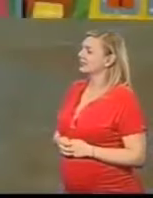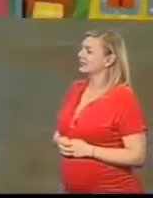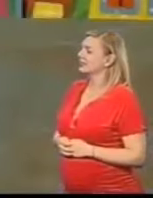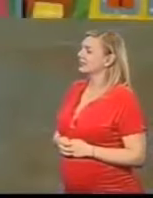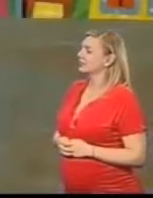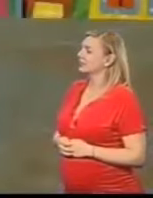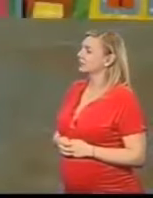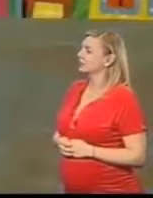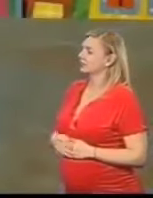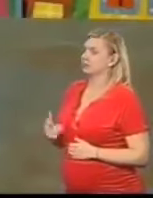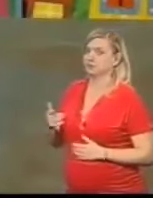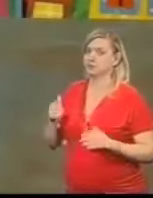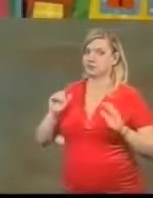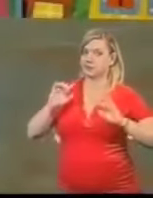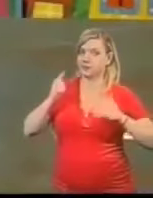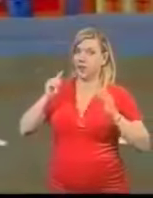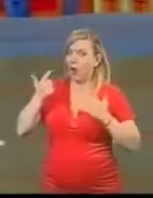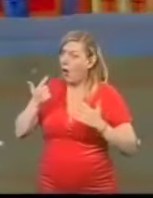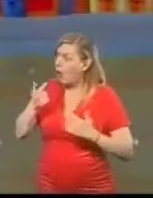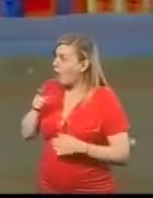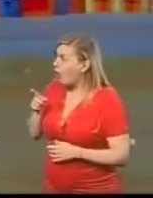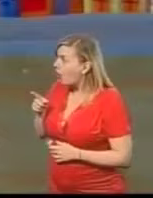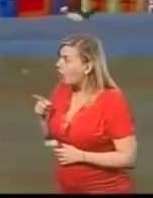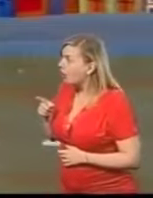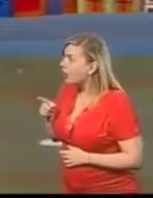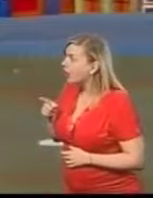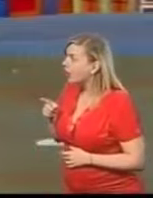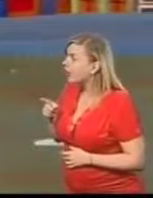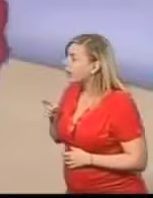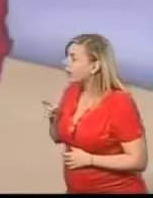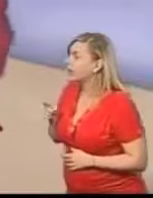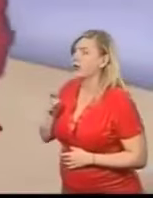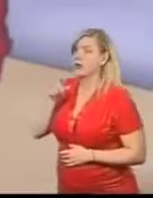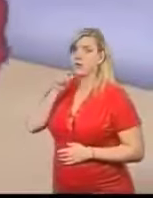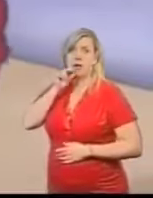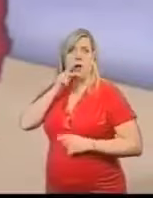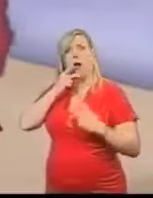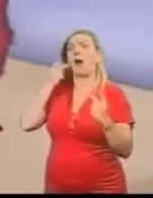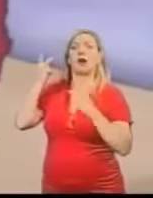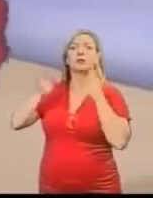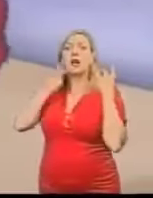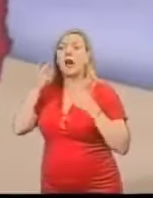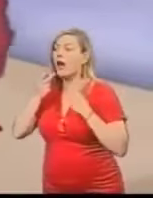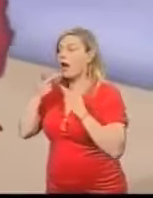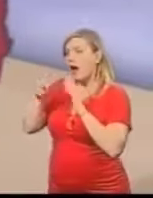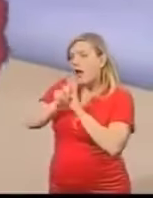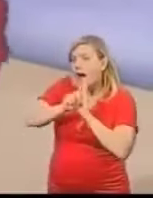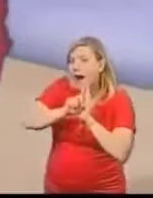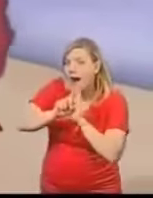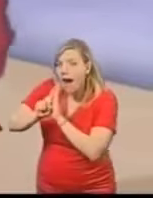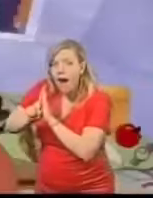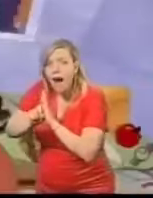It was seven o'clock in Funky Town The birds were singing The alarm clocks were ringing